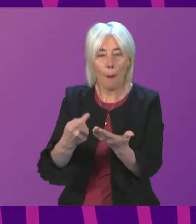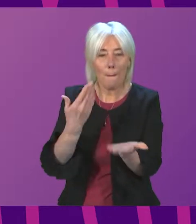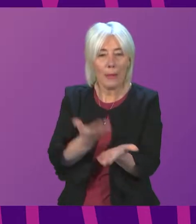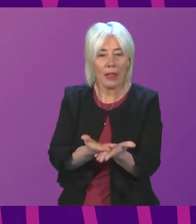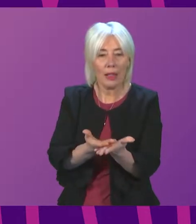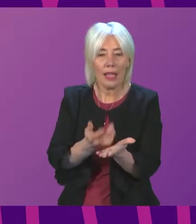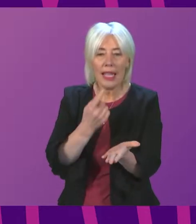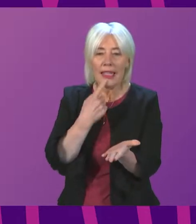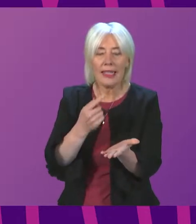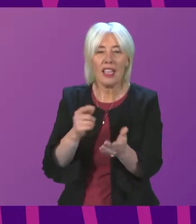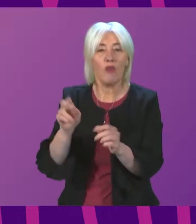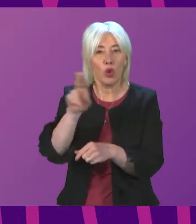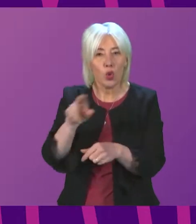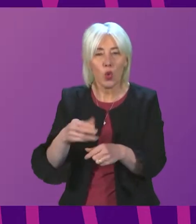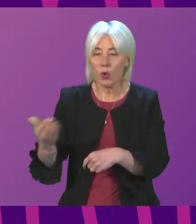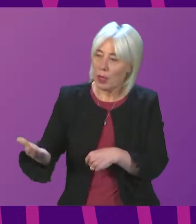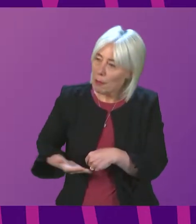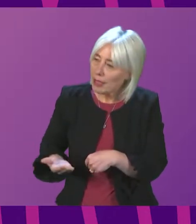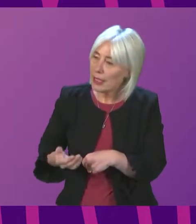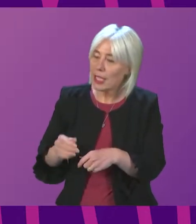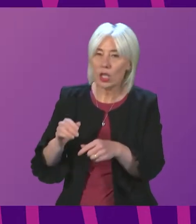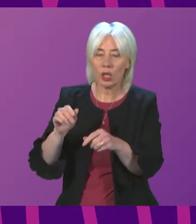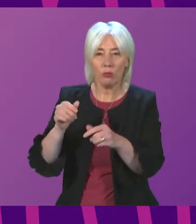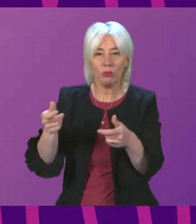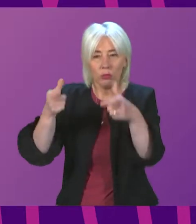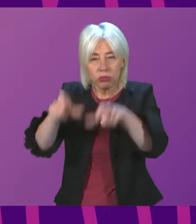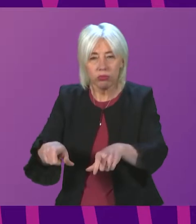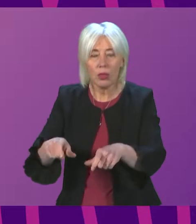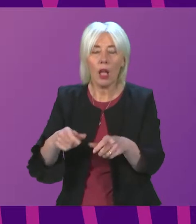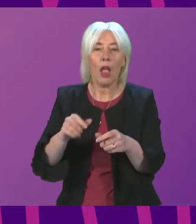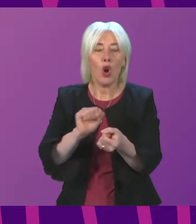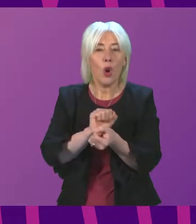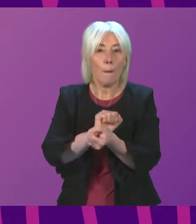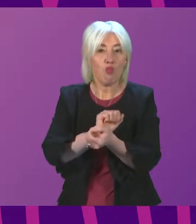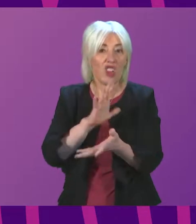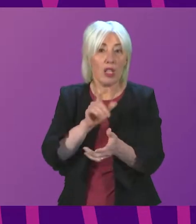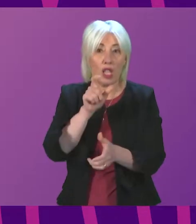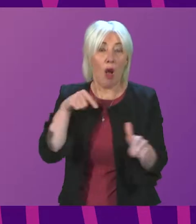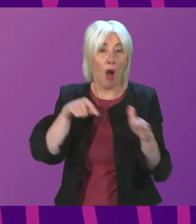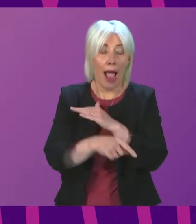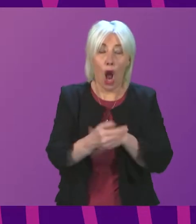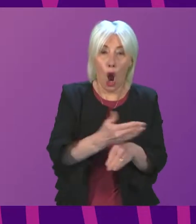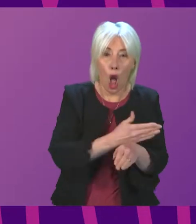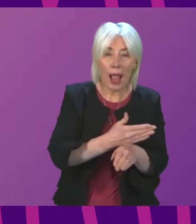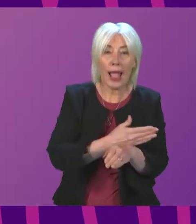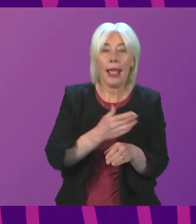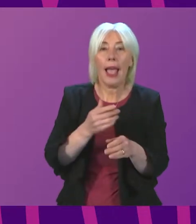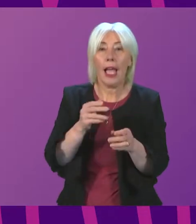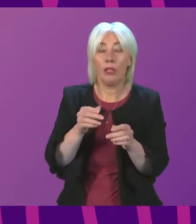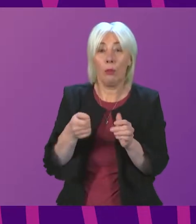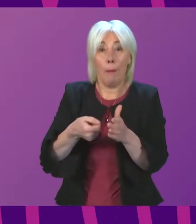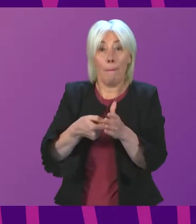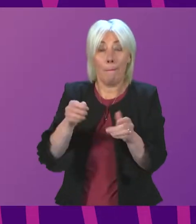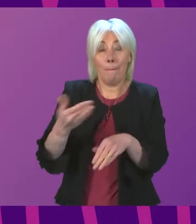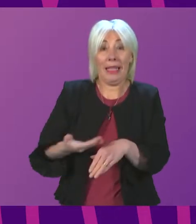schools and businesses, enforce lockdowns and release prisoners early. While we must account for the possibility of